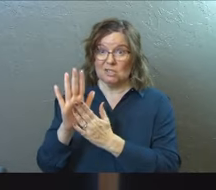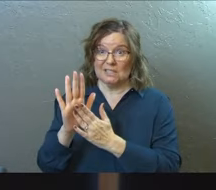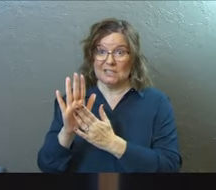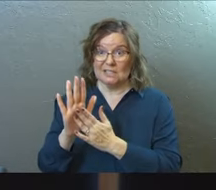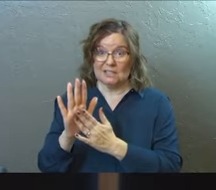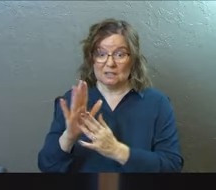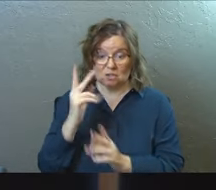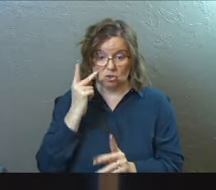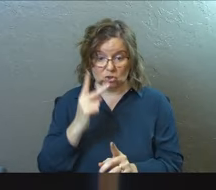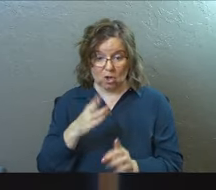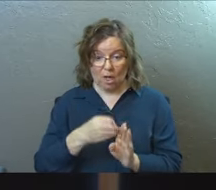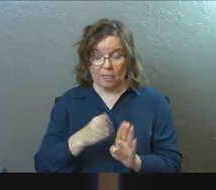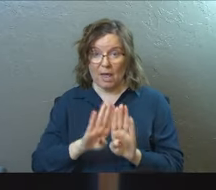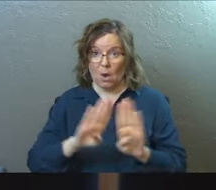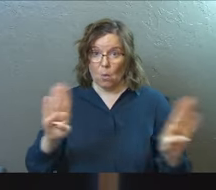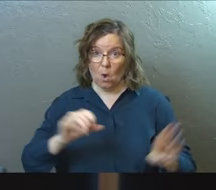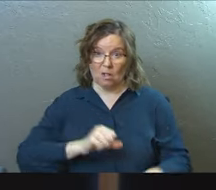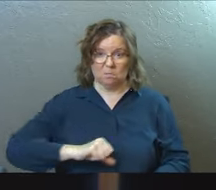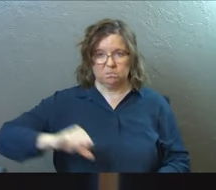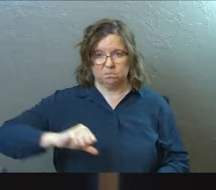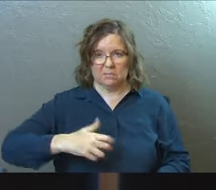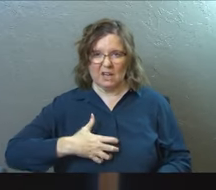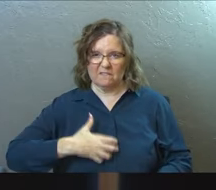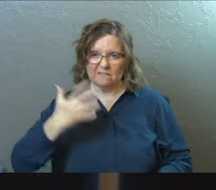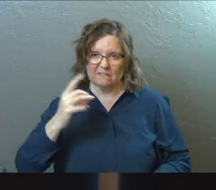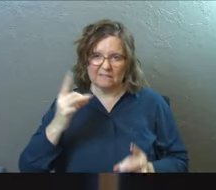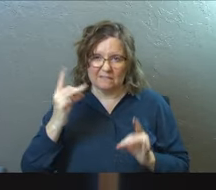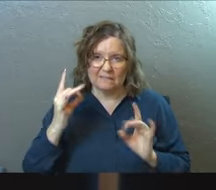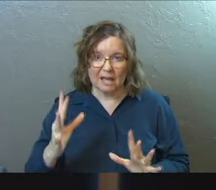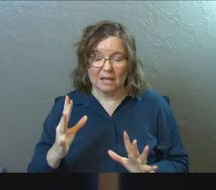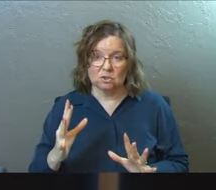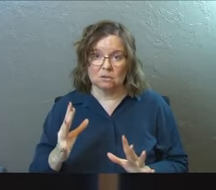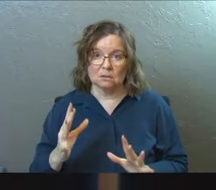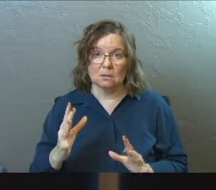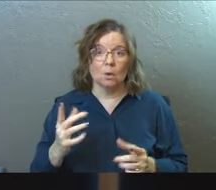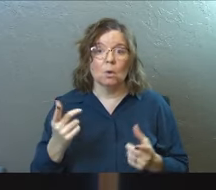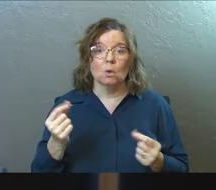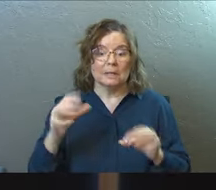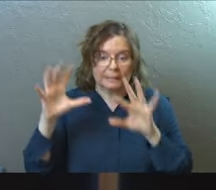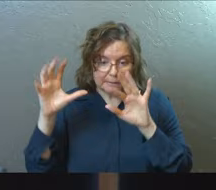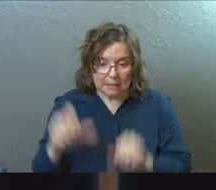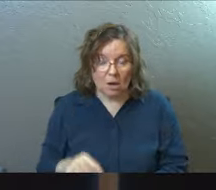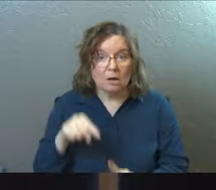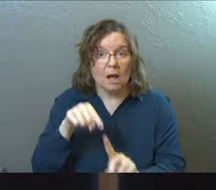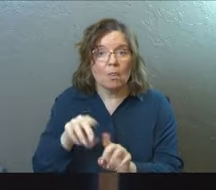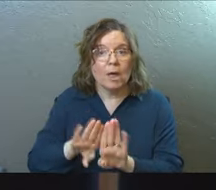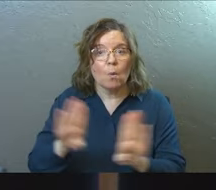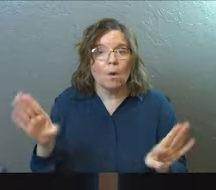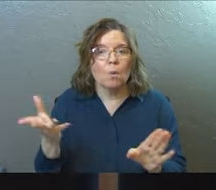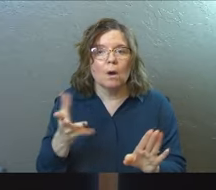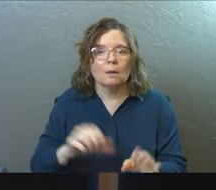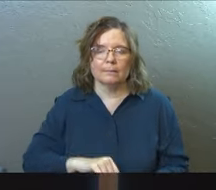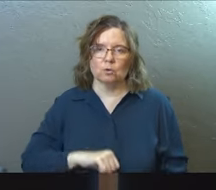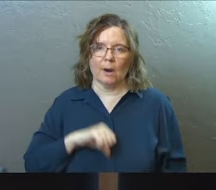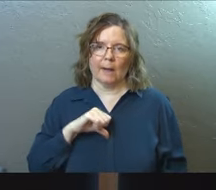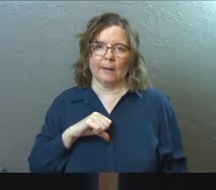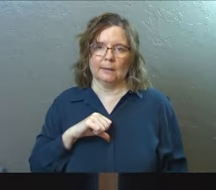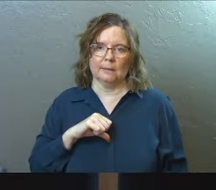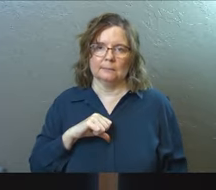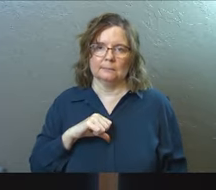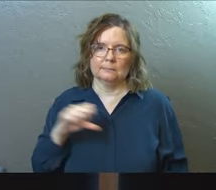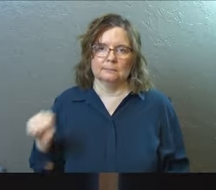hatred and hostility between those groups of people, what he was tearing down was pride. He was tearing down ego.